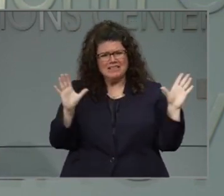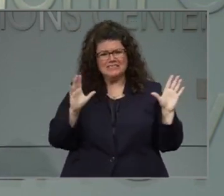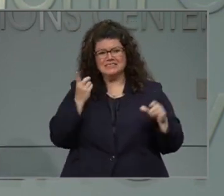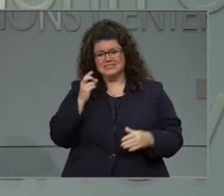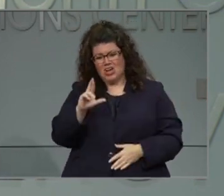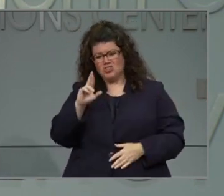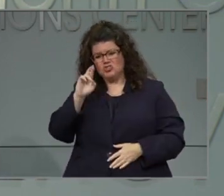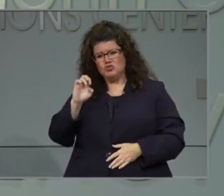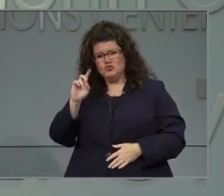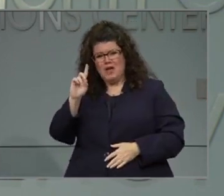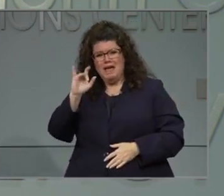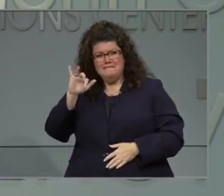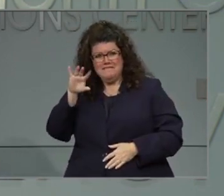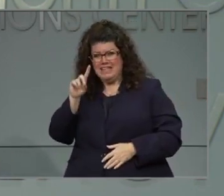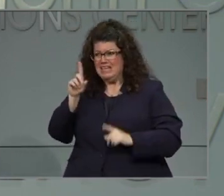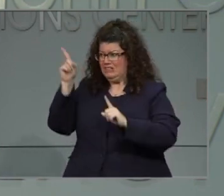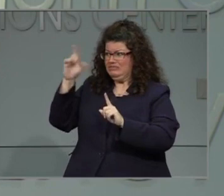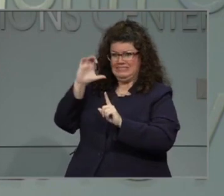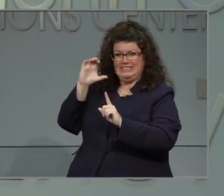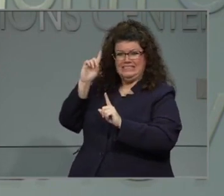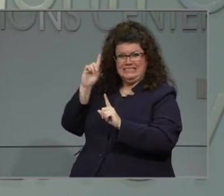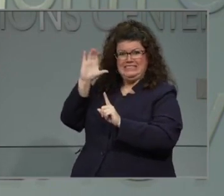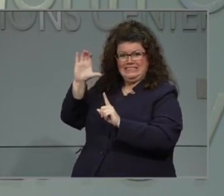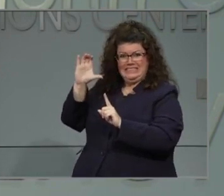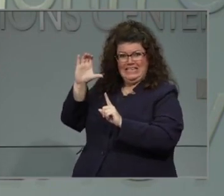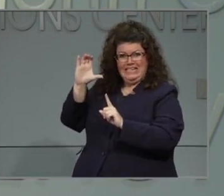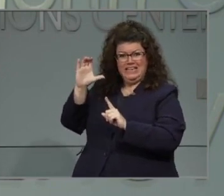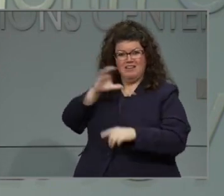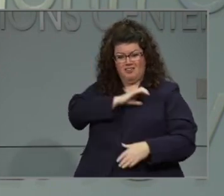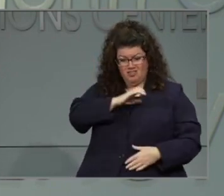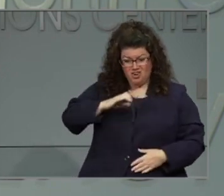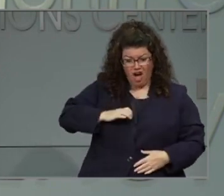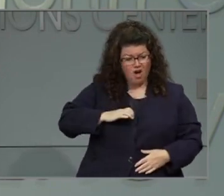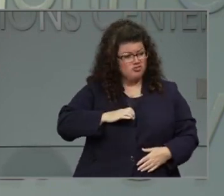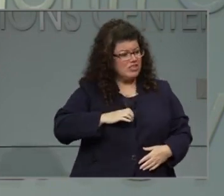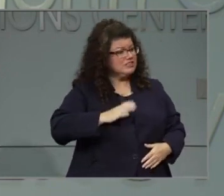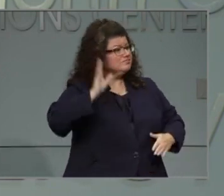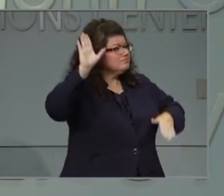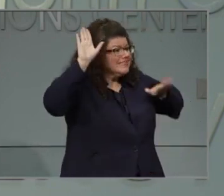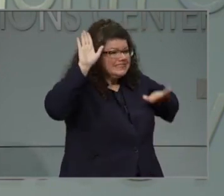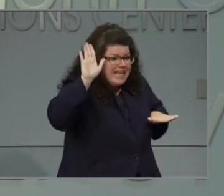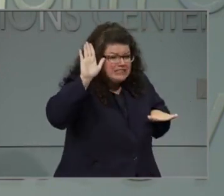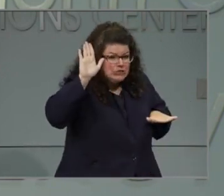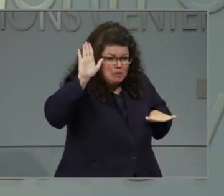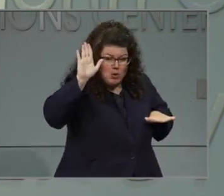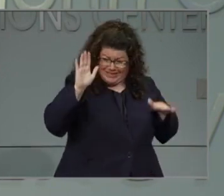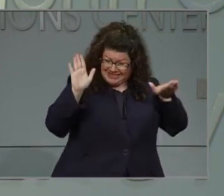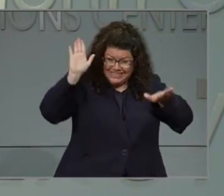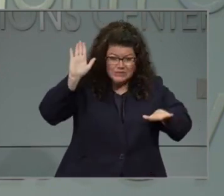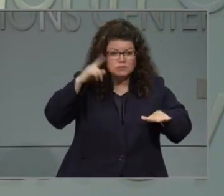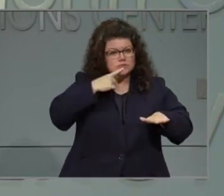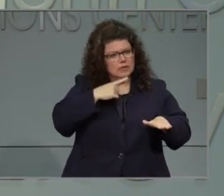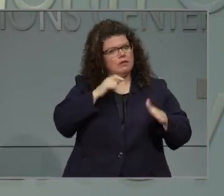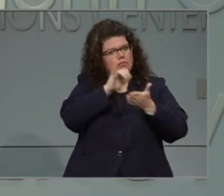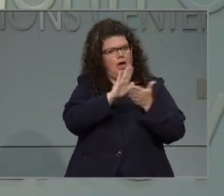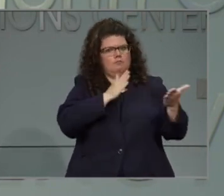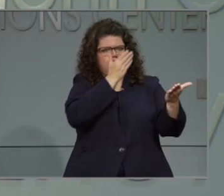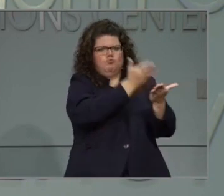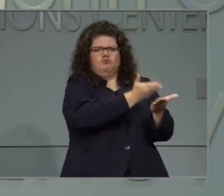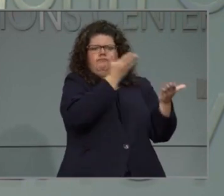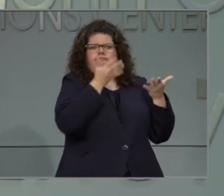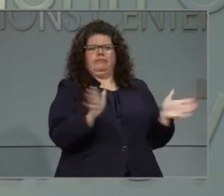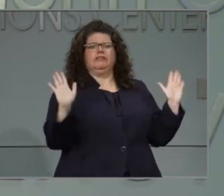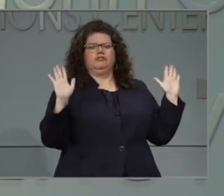CDC director in Congress, in his testimony said it is the most effective weapon that we have when he held it up.